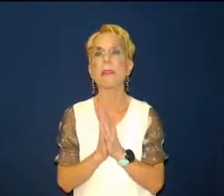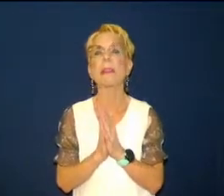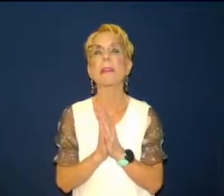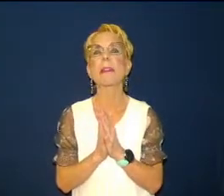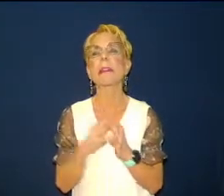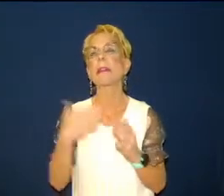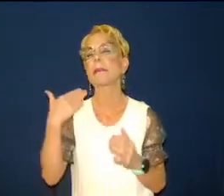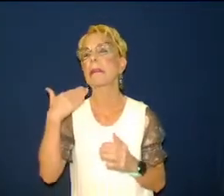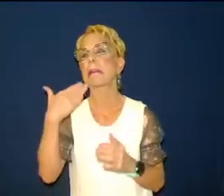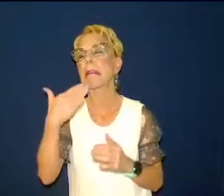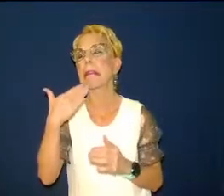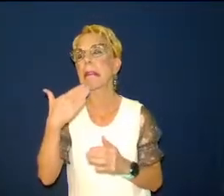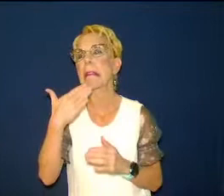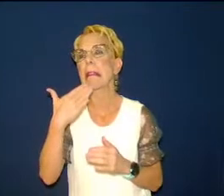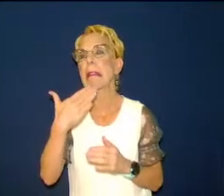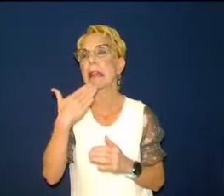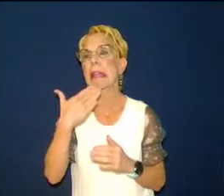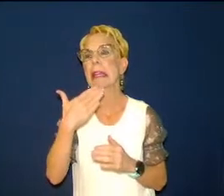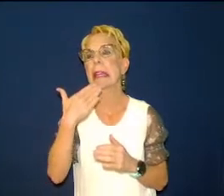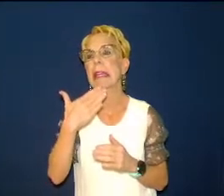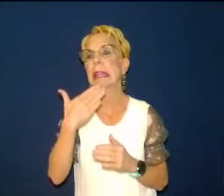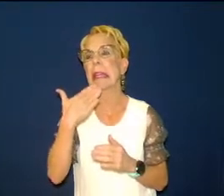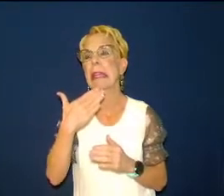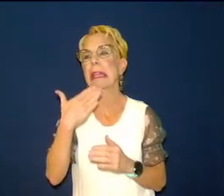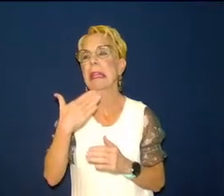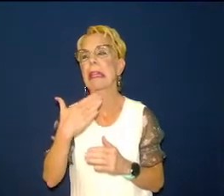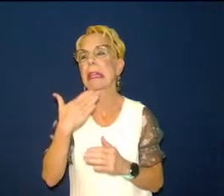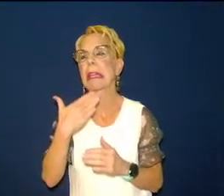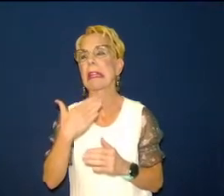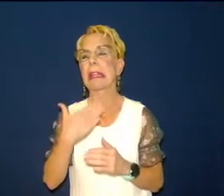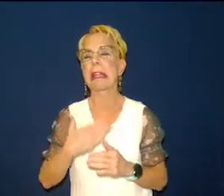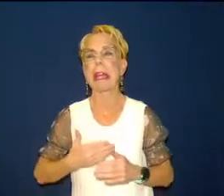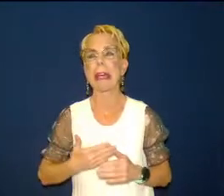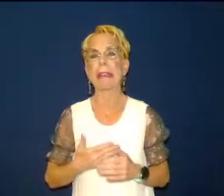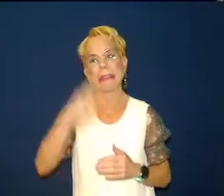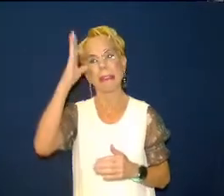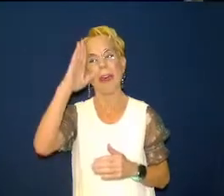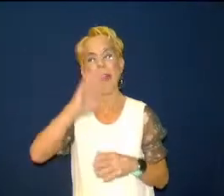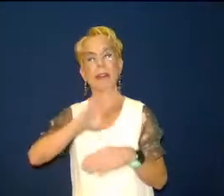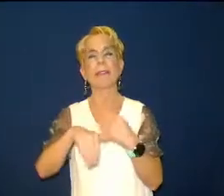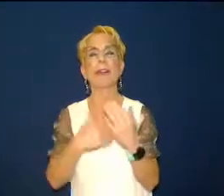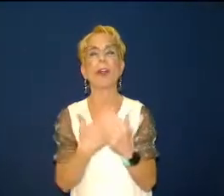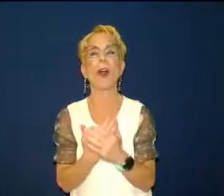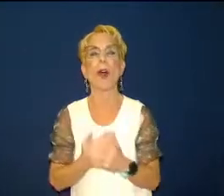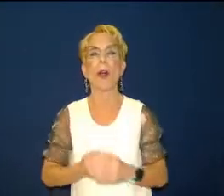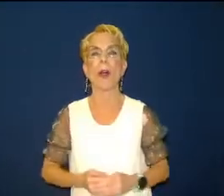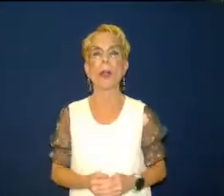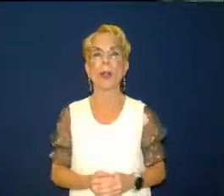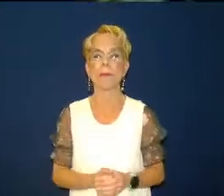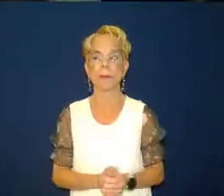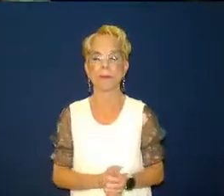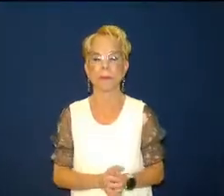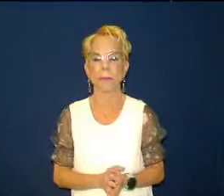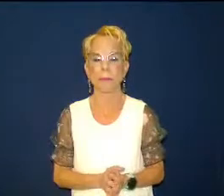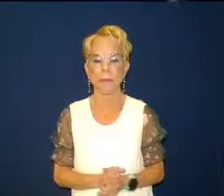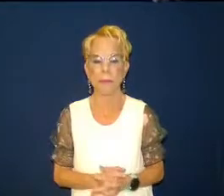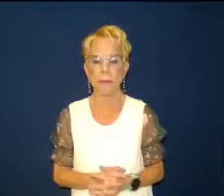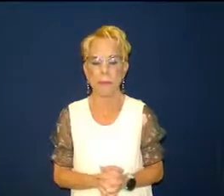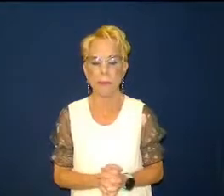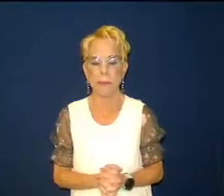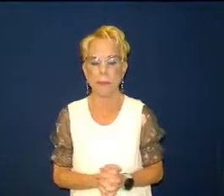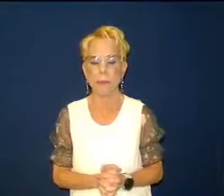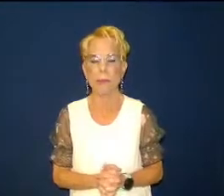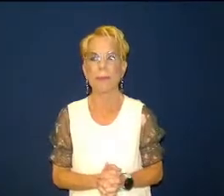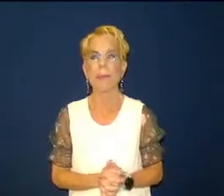taking time out of your busy father's day weekend to be with your family to be with your church family and ultimately to